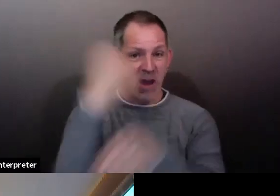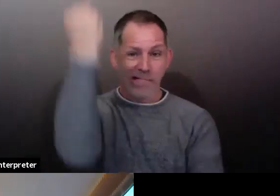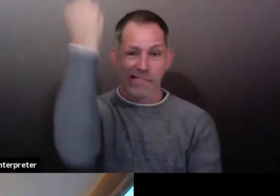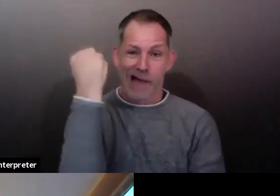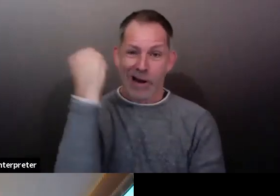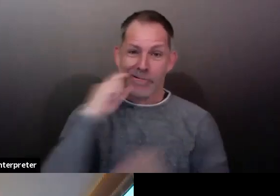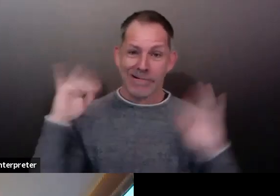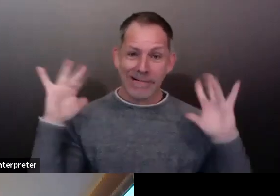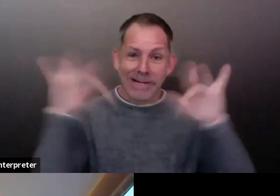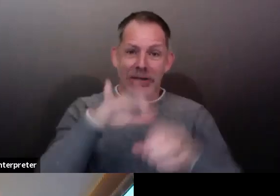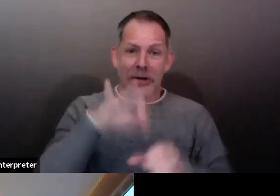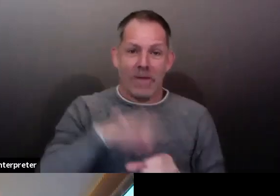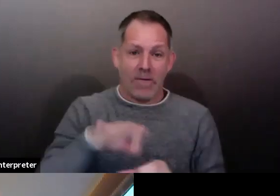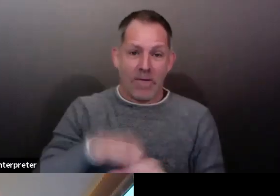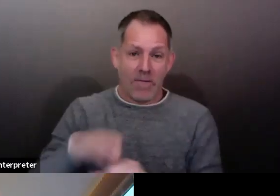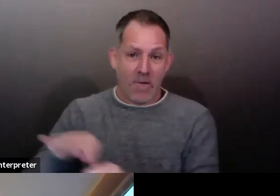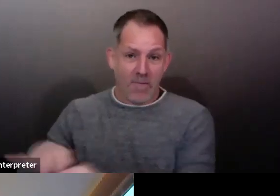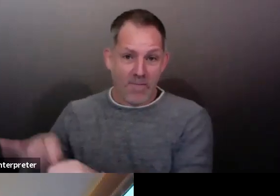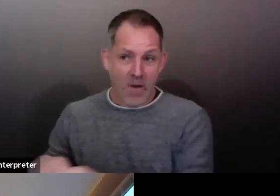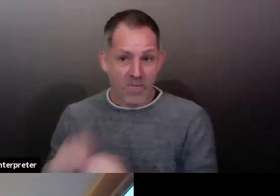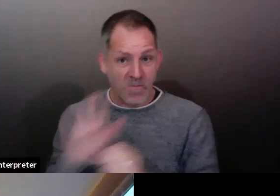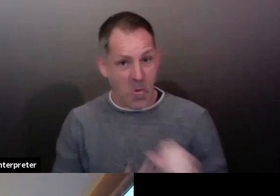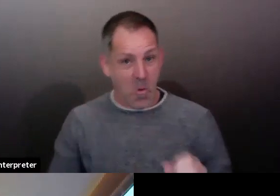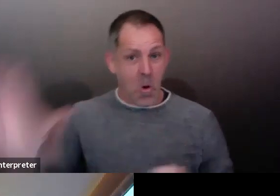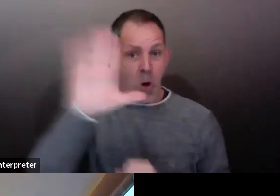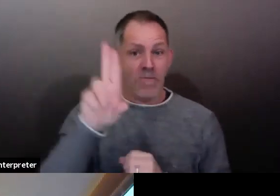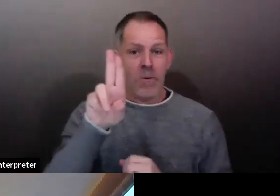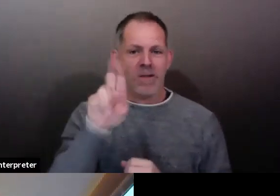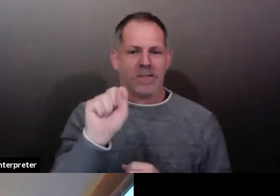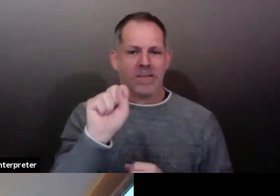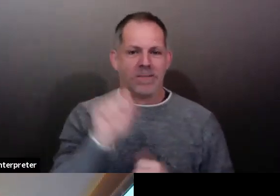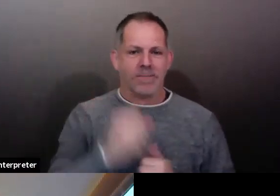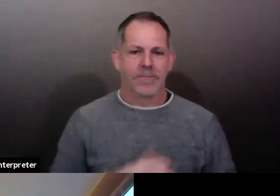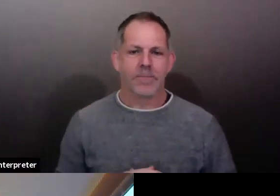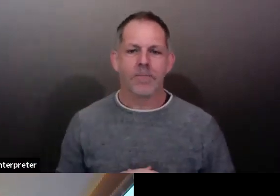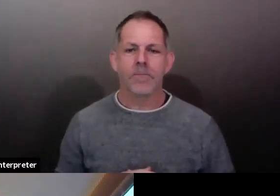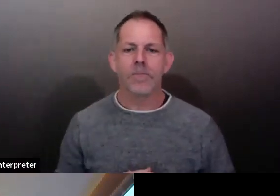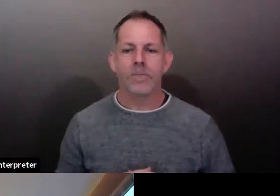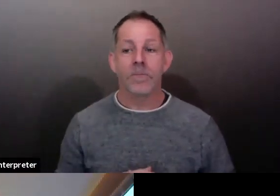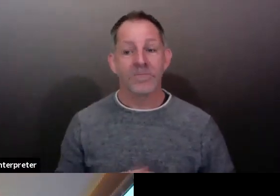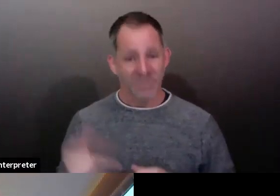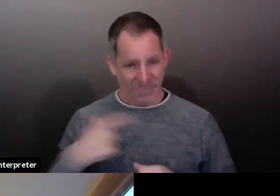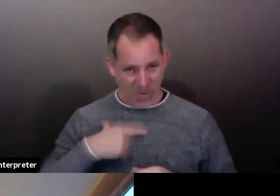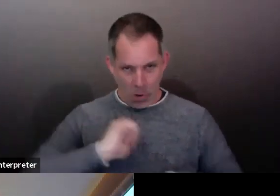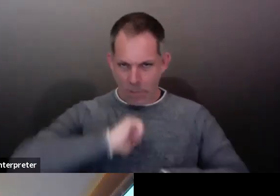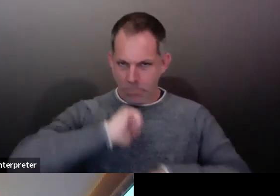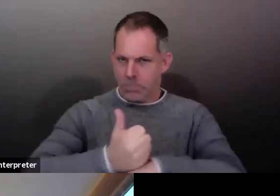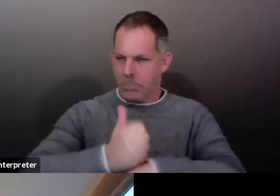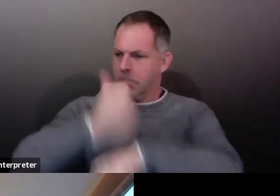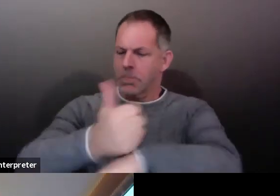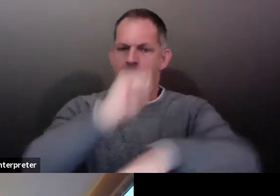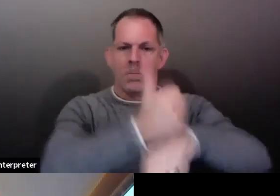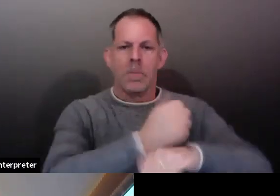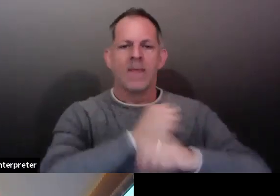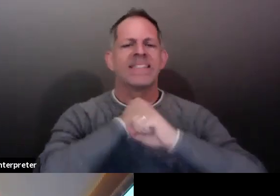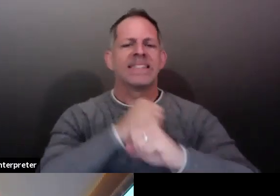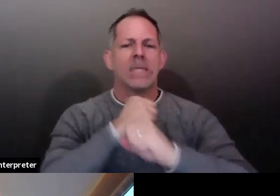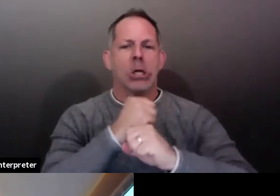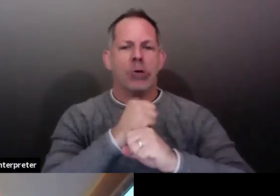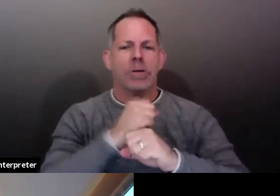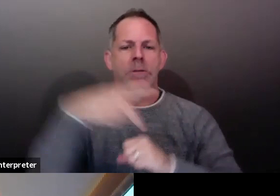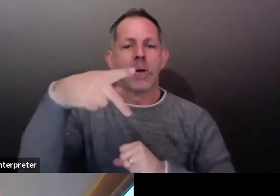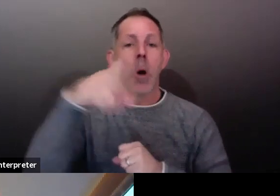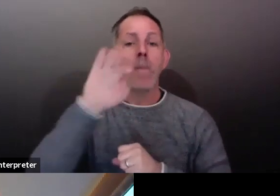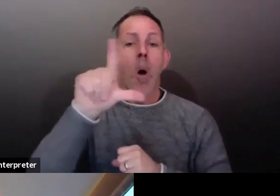We have extra security in place at Snohomish County, just to make sure that everybody's safe and there's no disruptions.